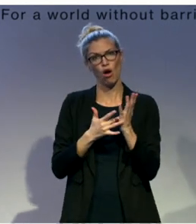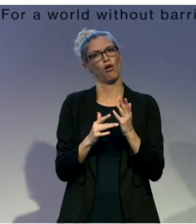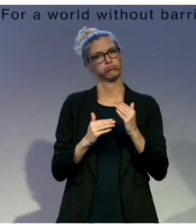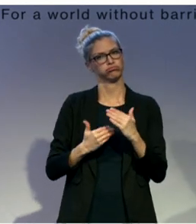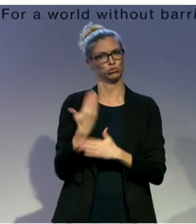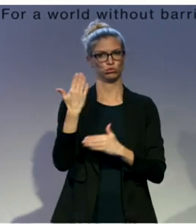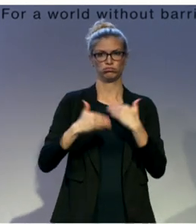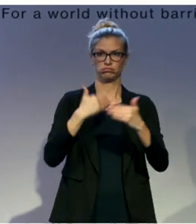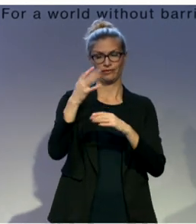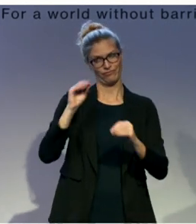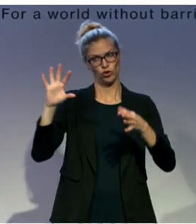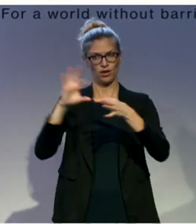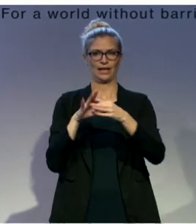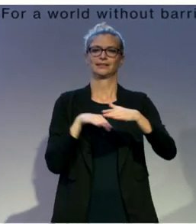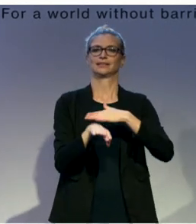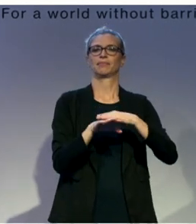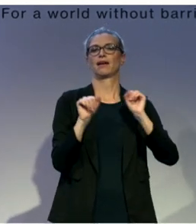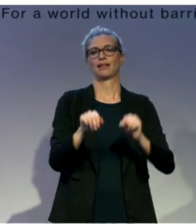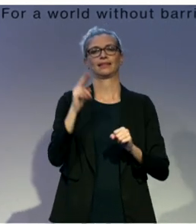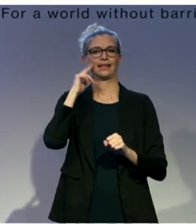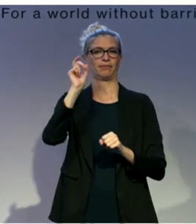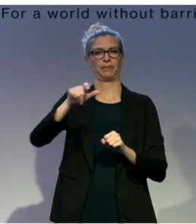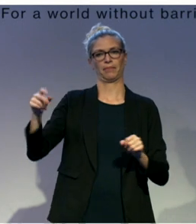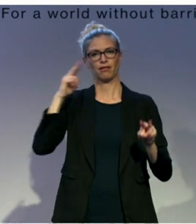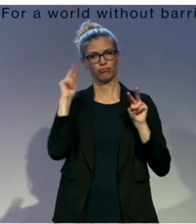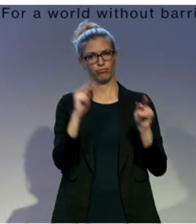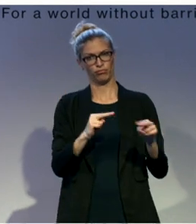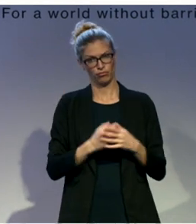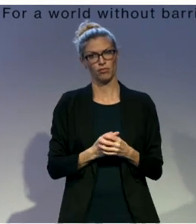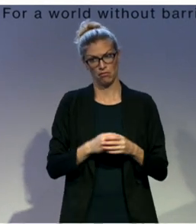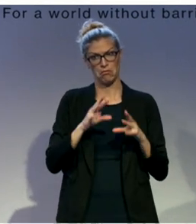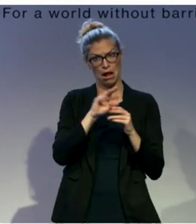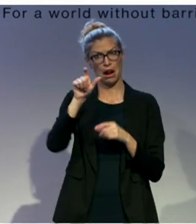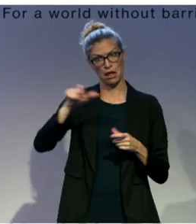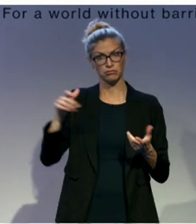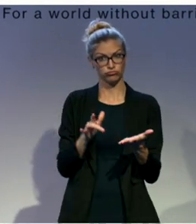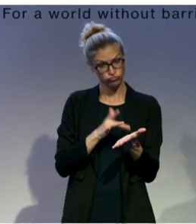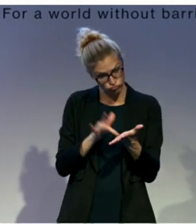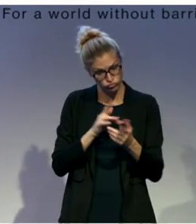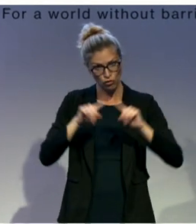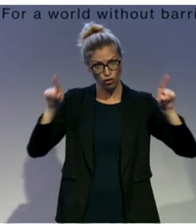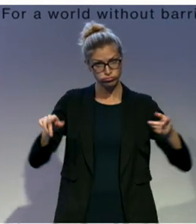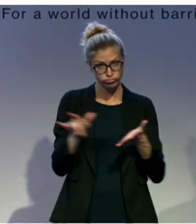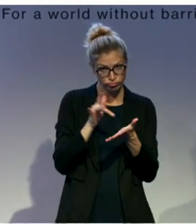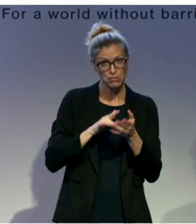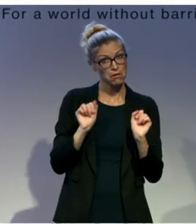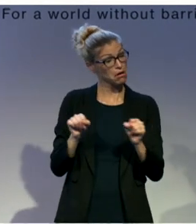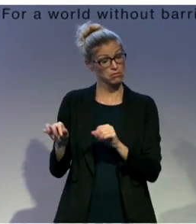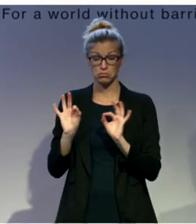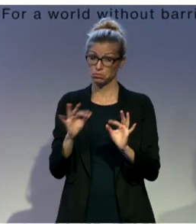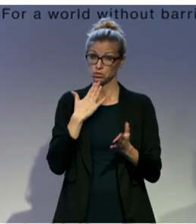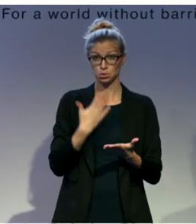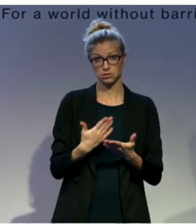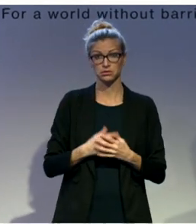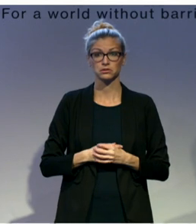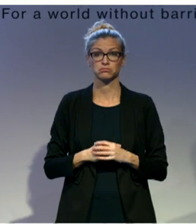deaf persons, and many deaf persons use smartphones and tablets to communicate anyway. the mobile app ensures that Libyans with